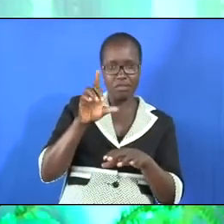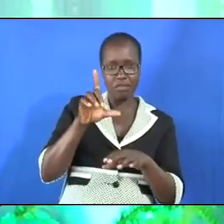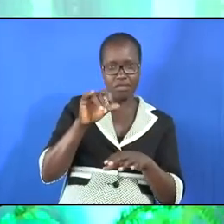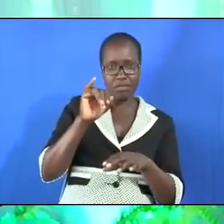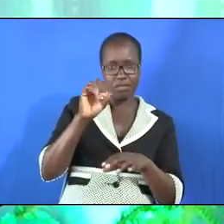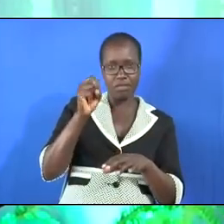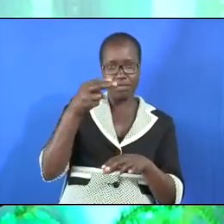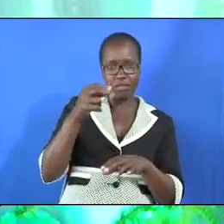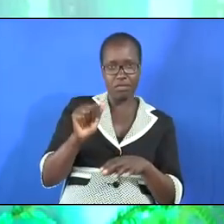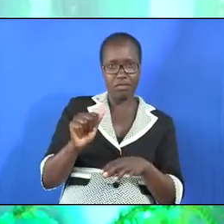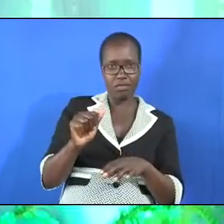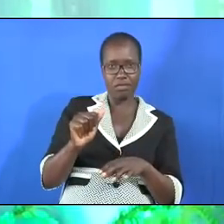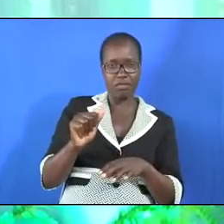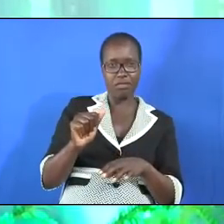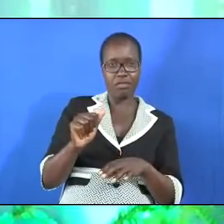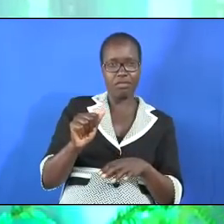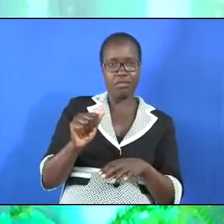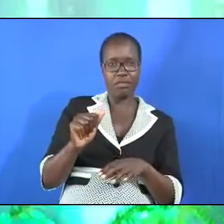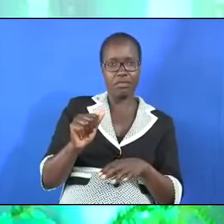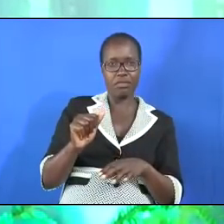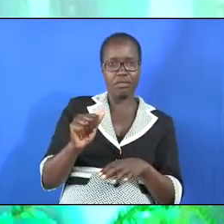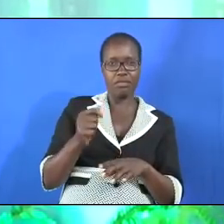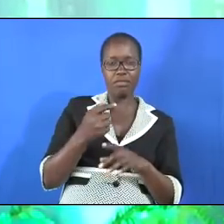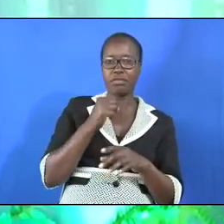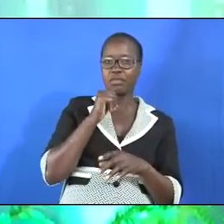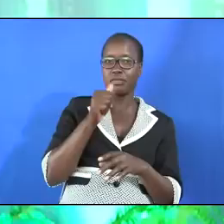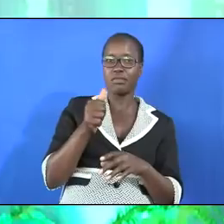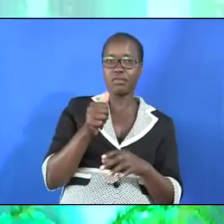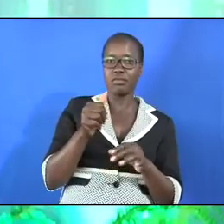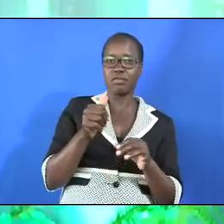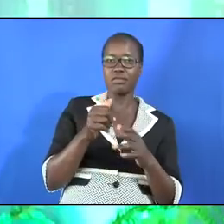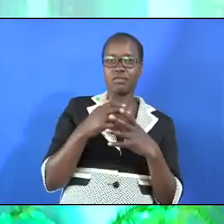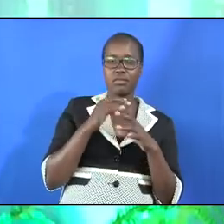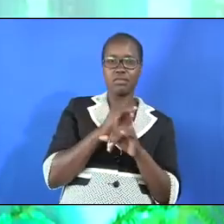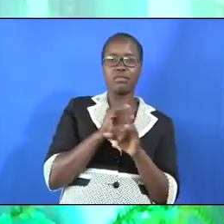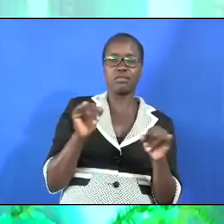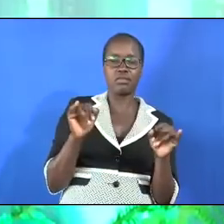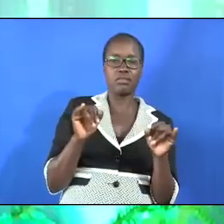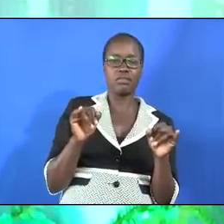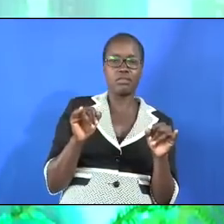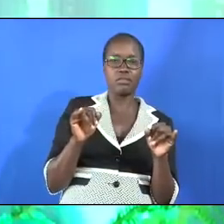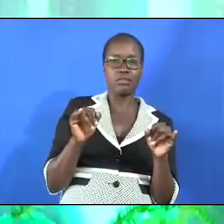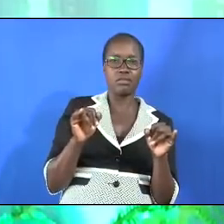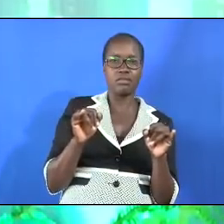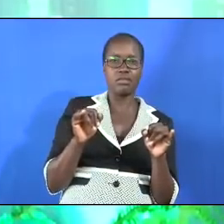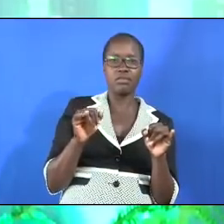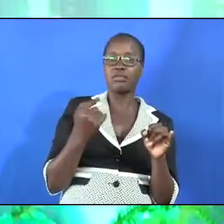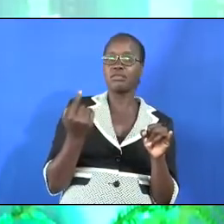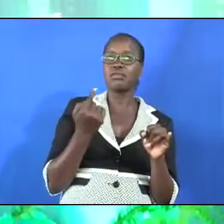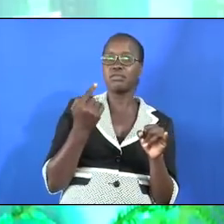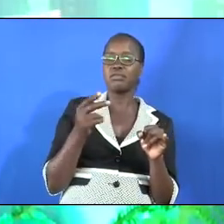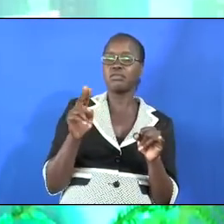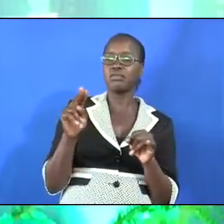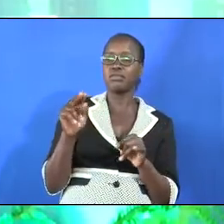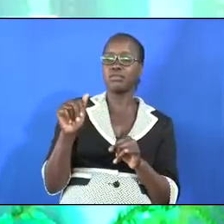of Elisha none of them was believed was healed except